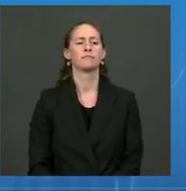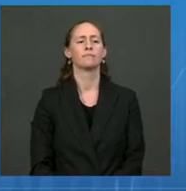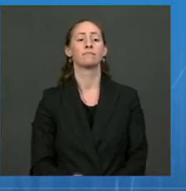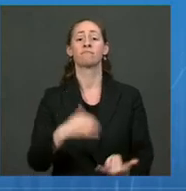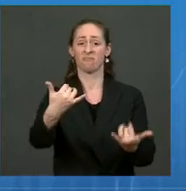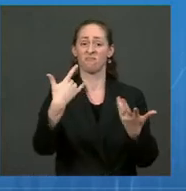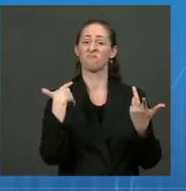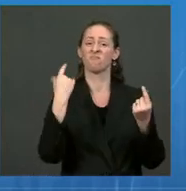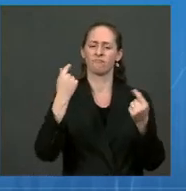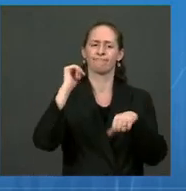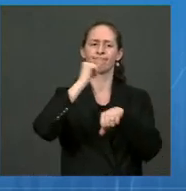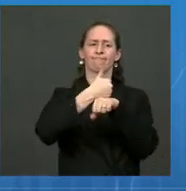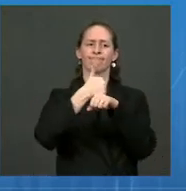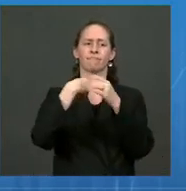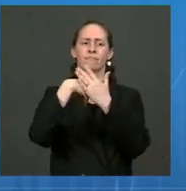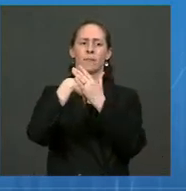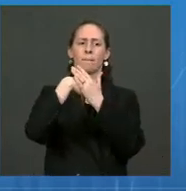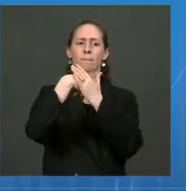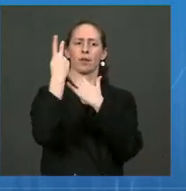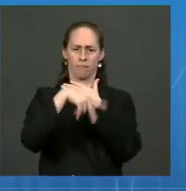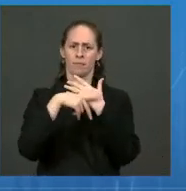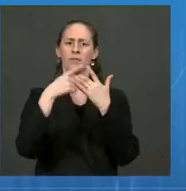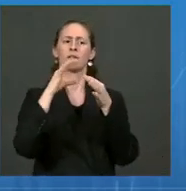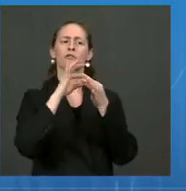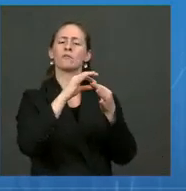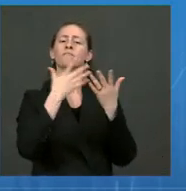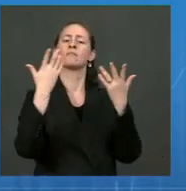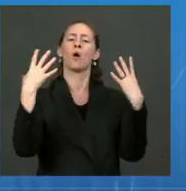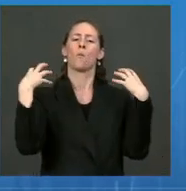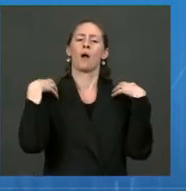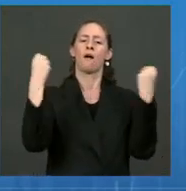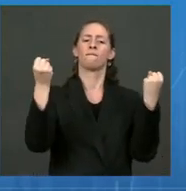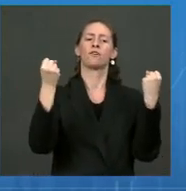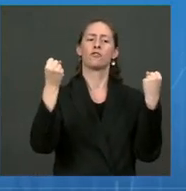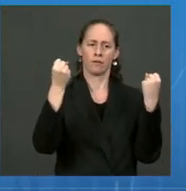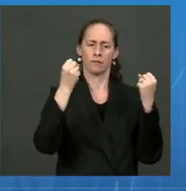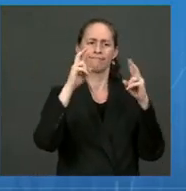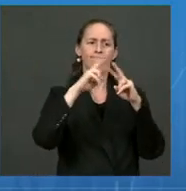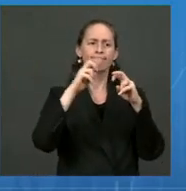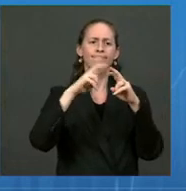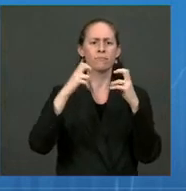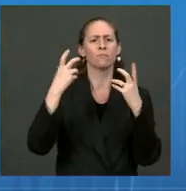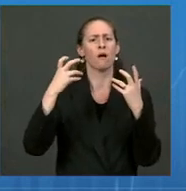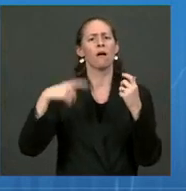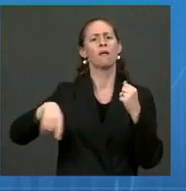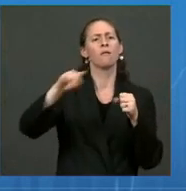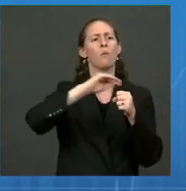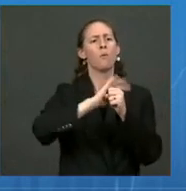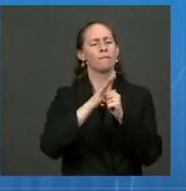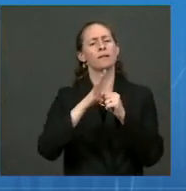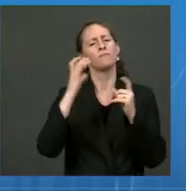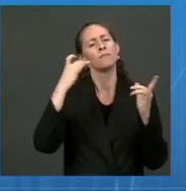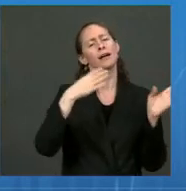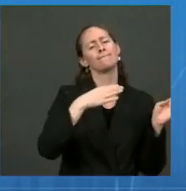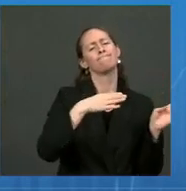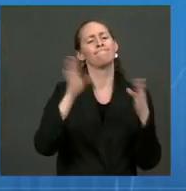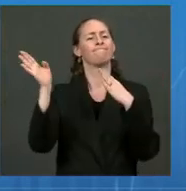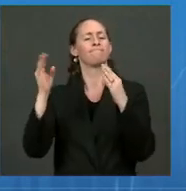to as RECOVER for researching COVID to enhance recovery. It is an initiative that seeks to understand,